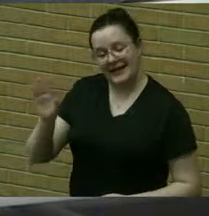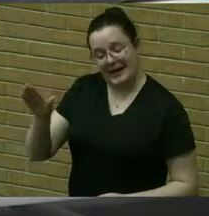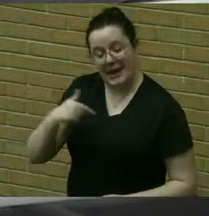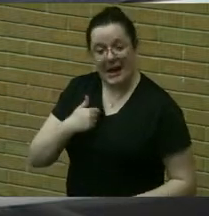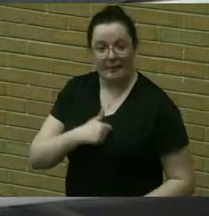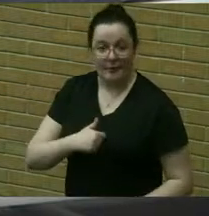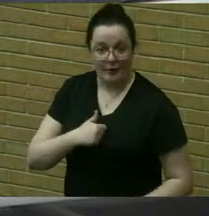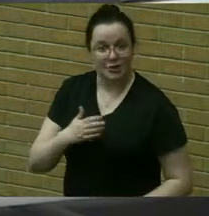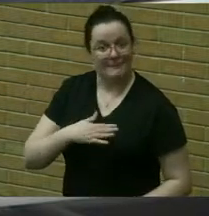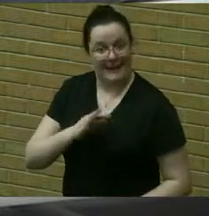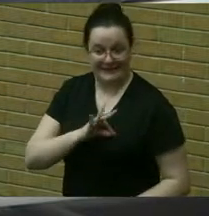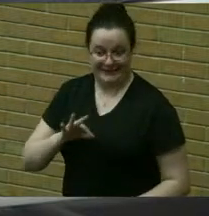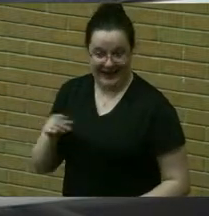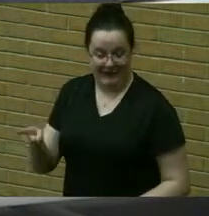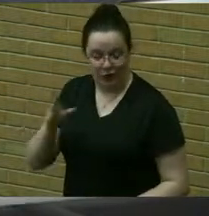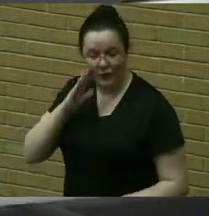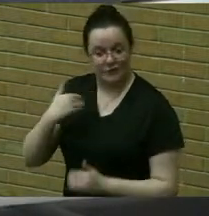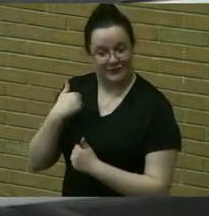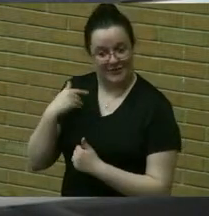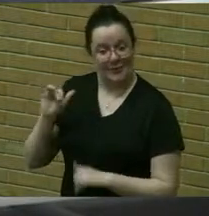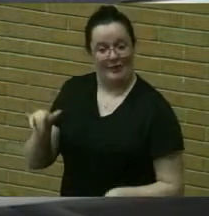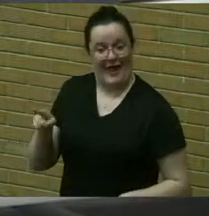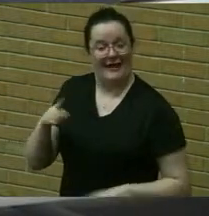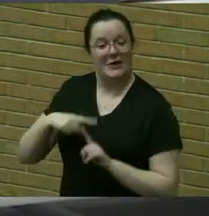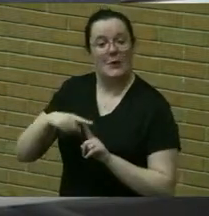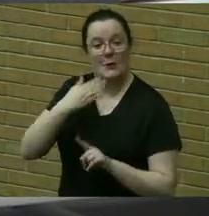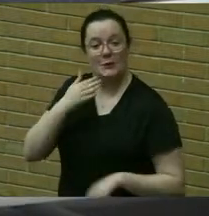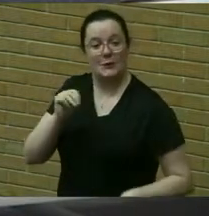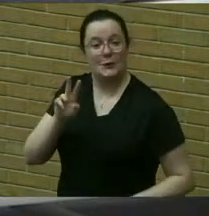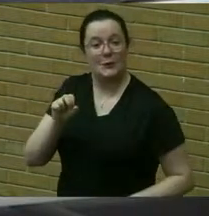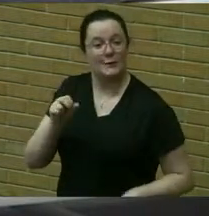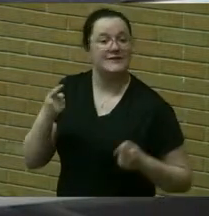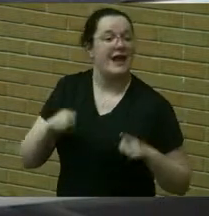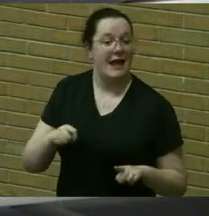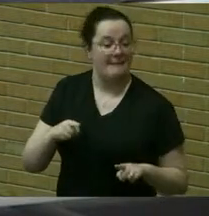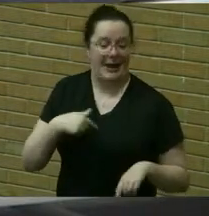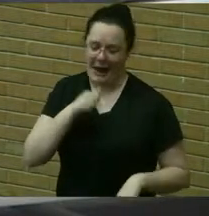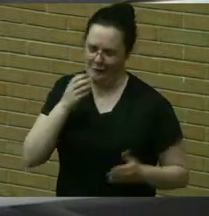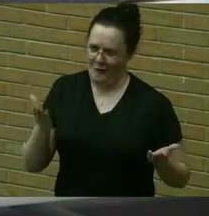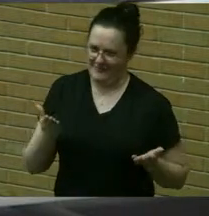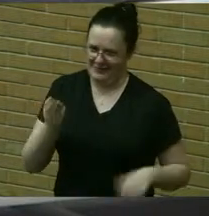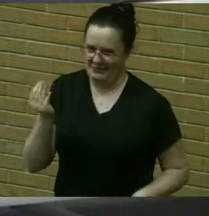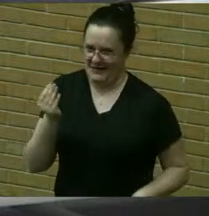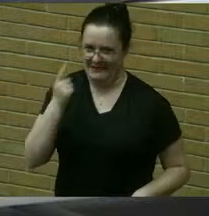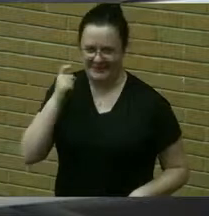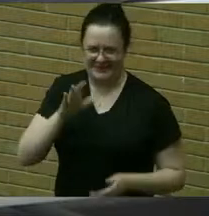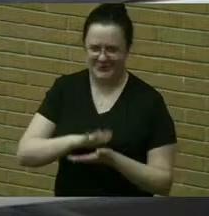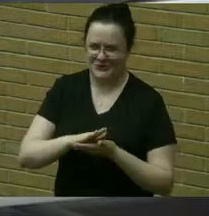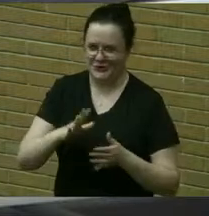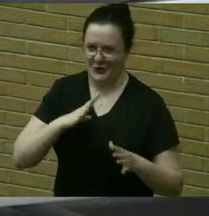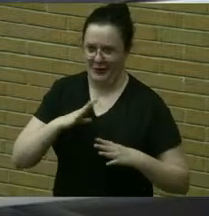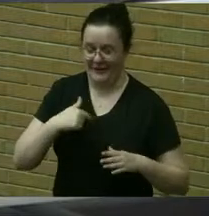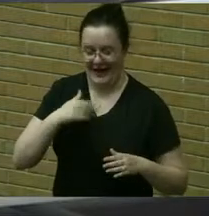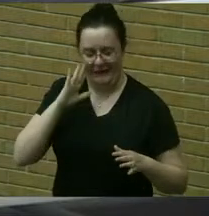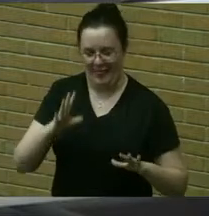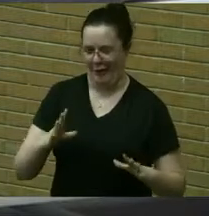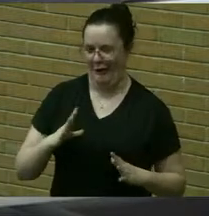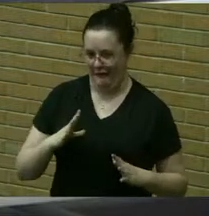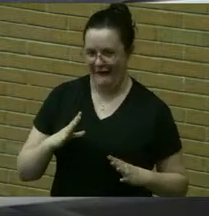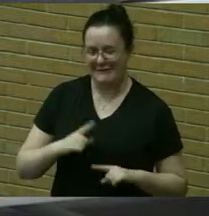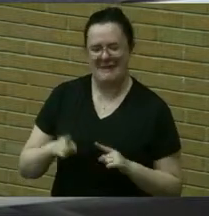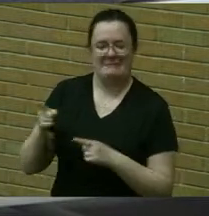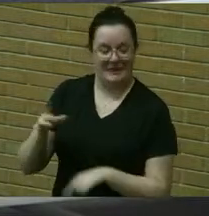and handing that good news because uh i actually will not be in the school holiday but uh a very vacation i mean so